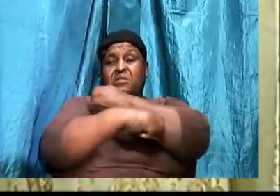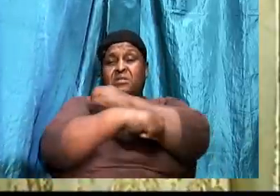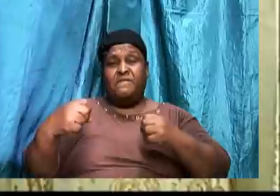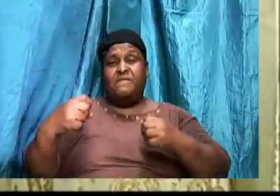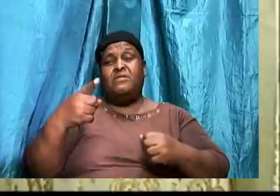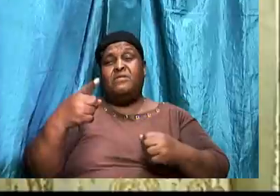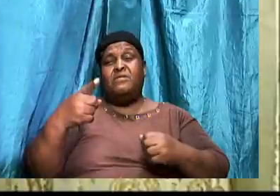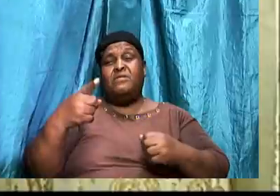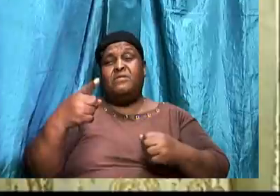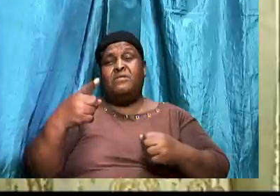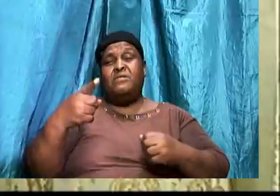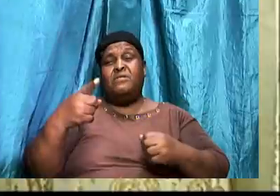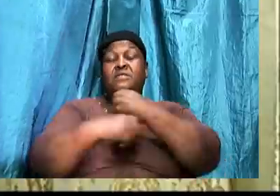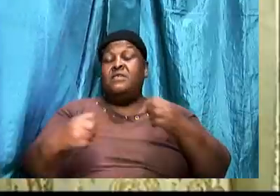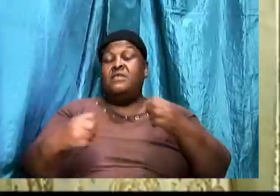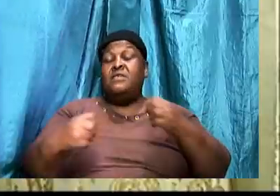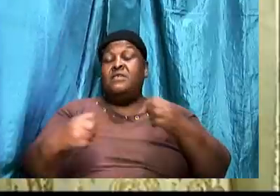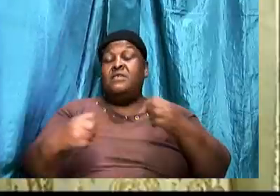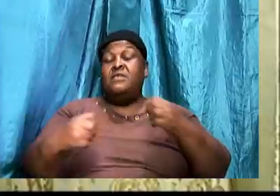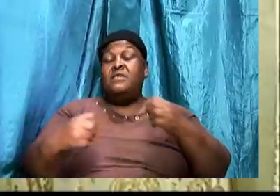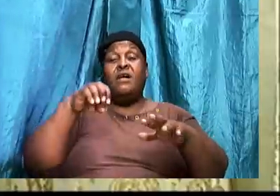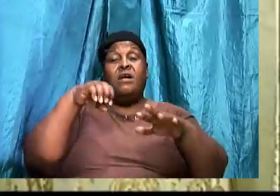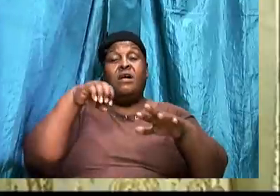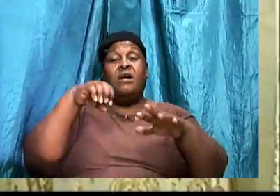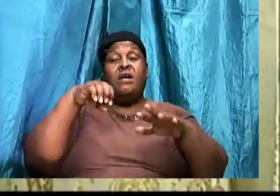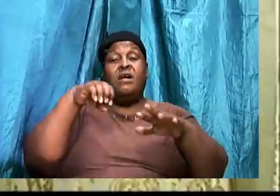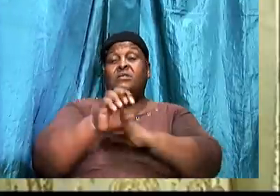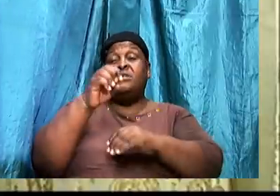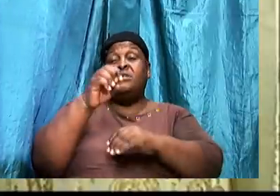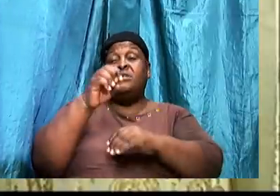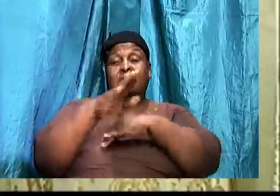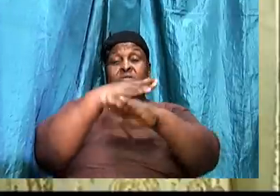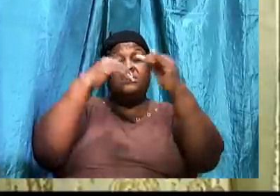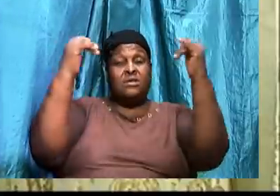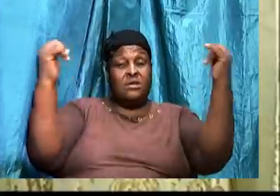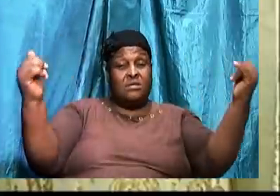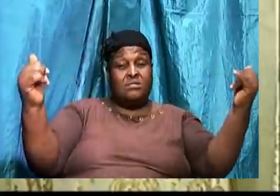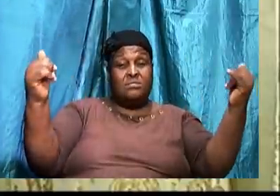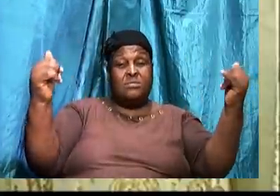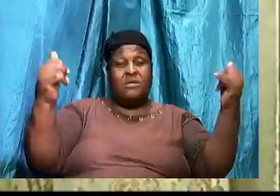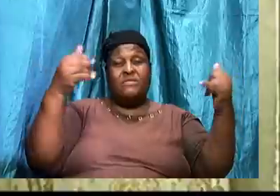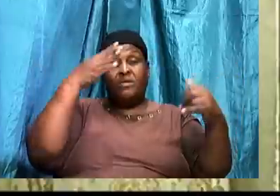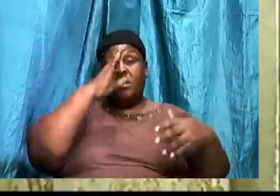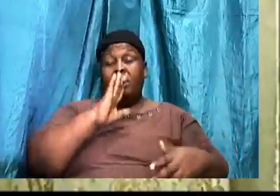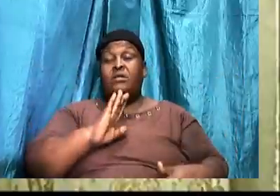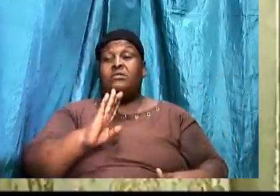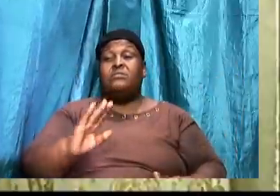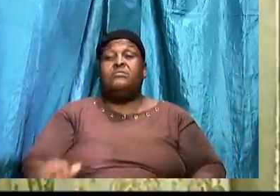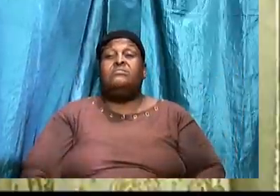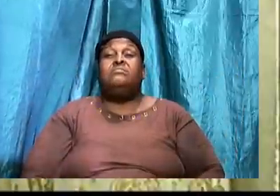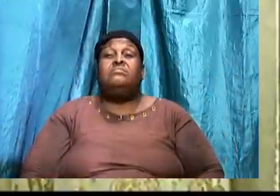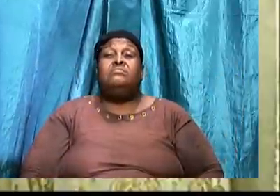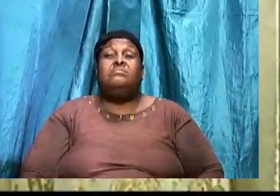And thieves cannot enter. kingdom of God. 1 Corinthians 6. 9 to 10.